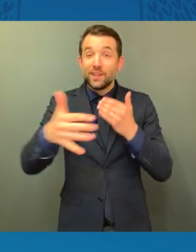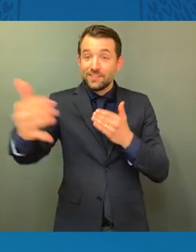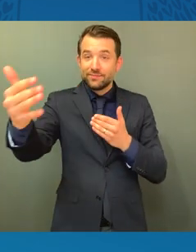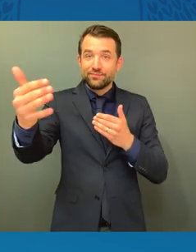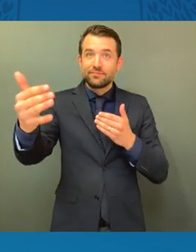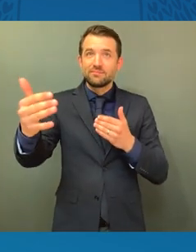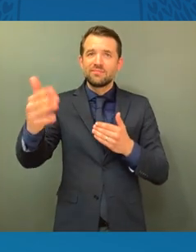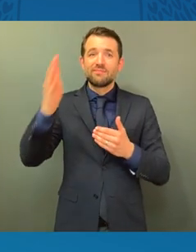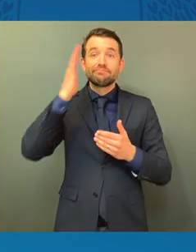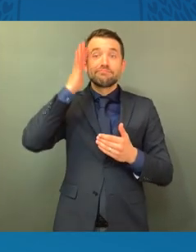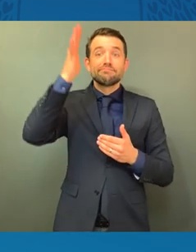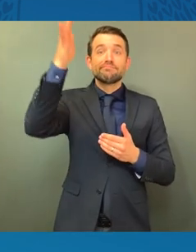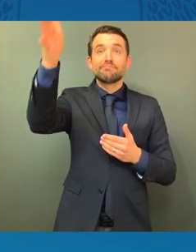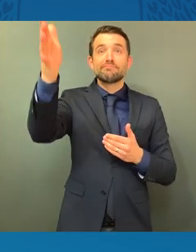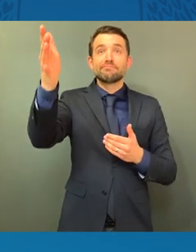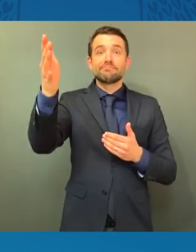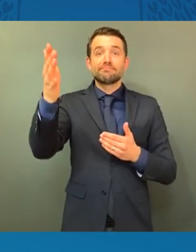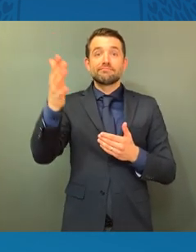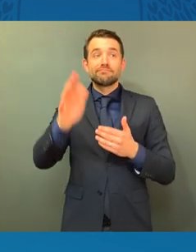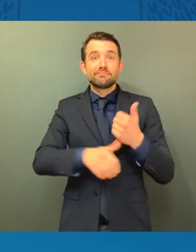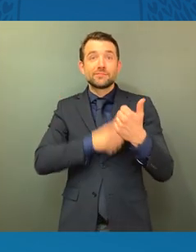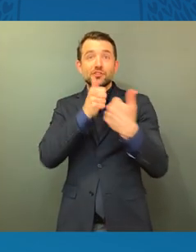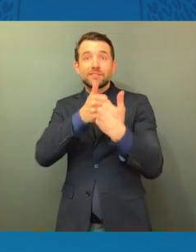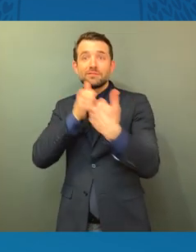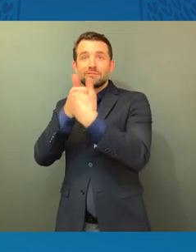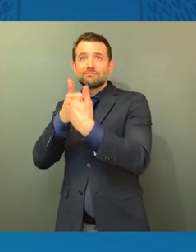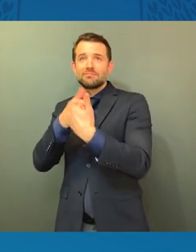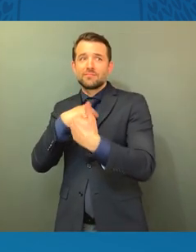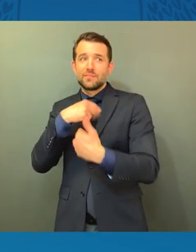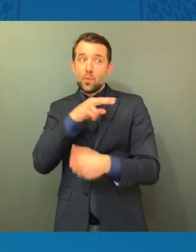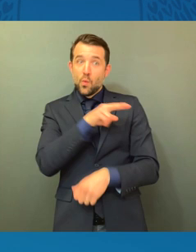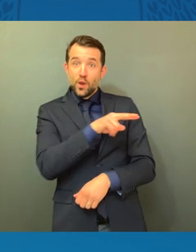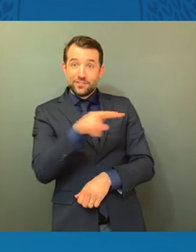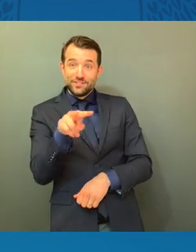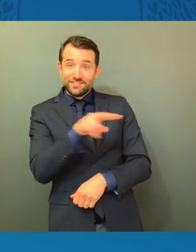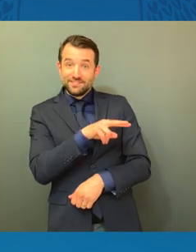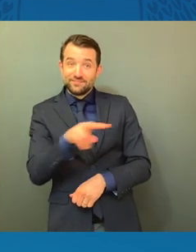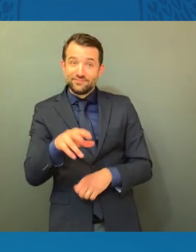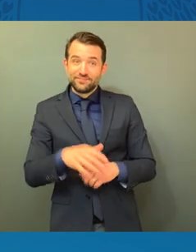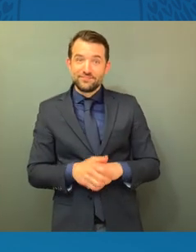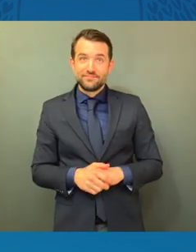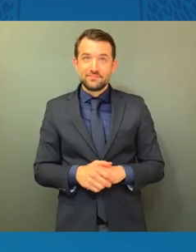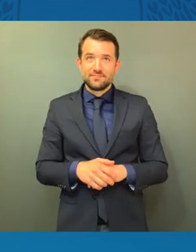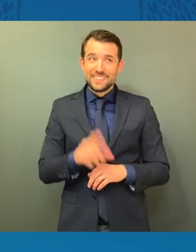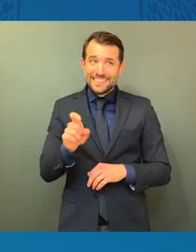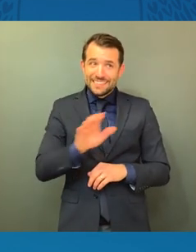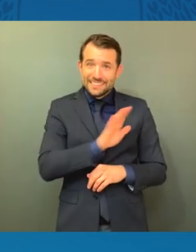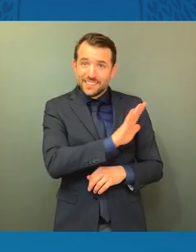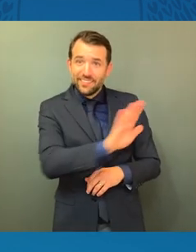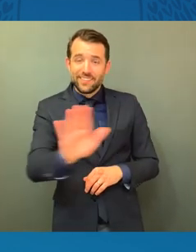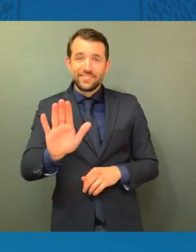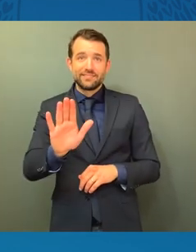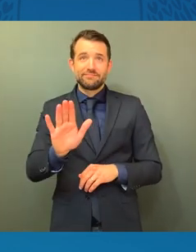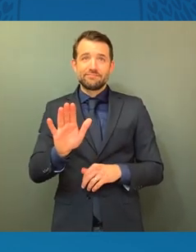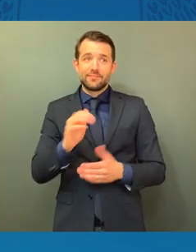I'm looking at our students. To we need your help,